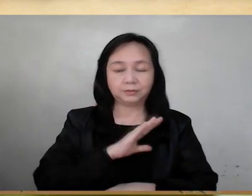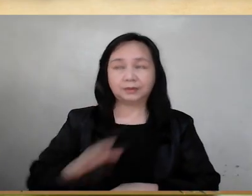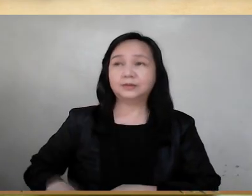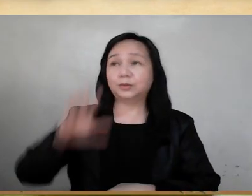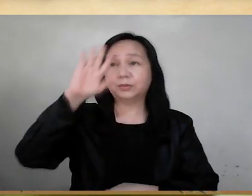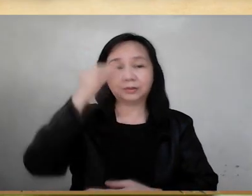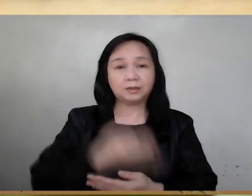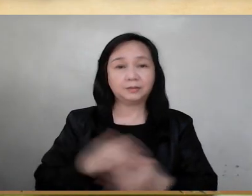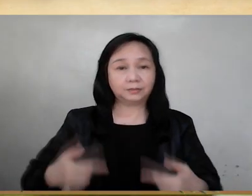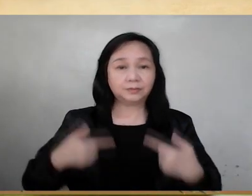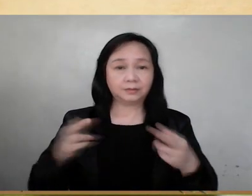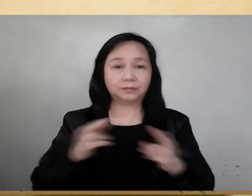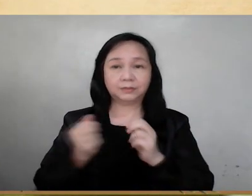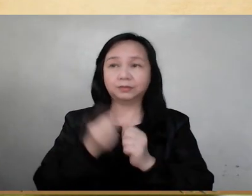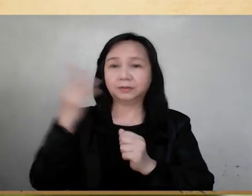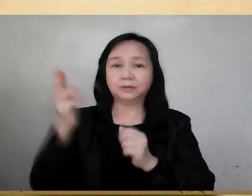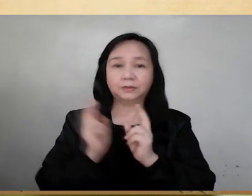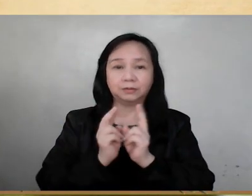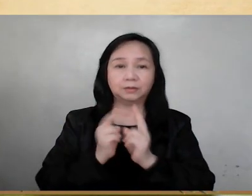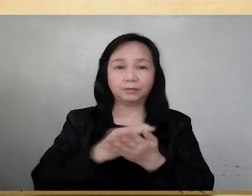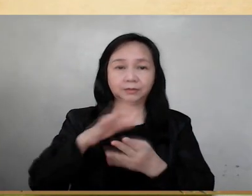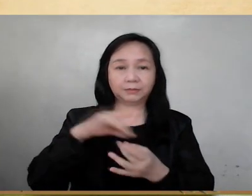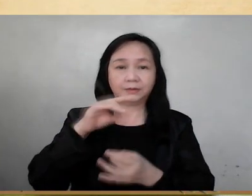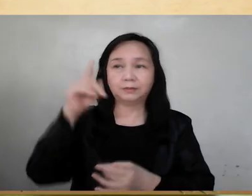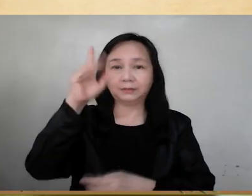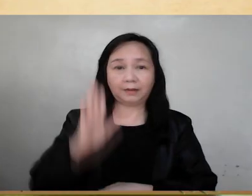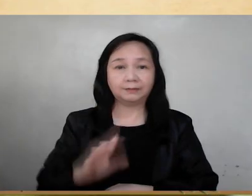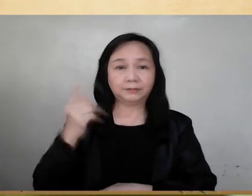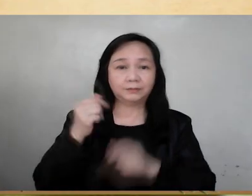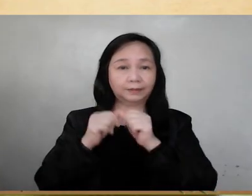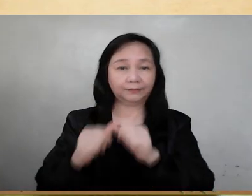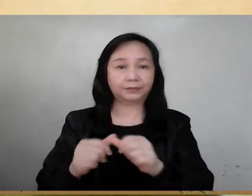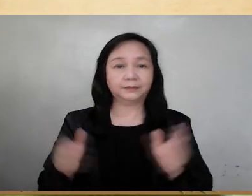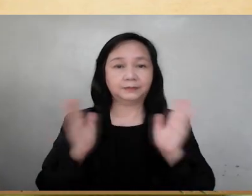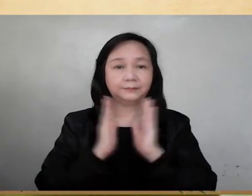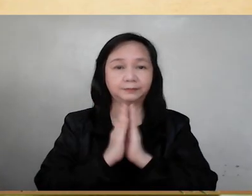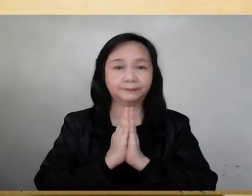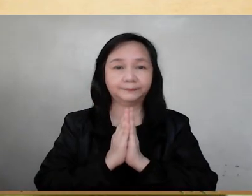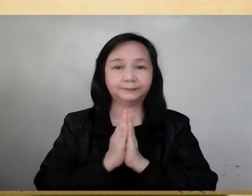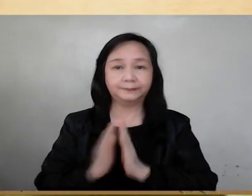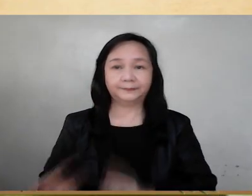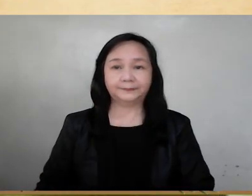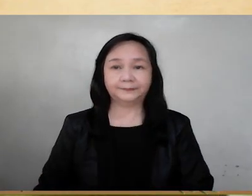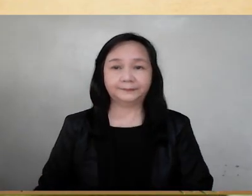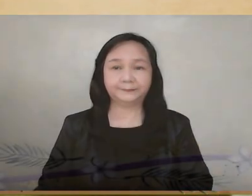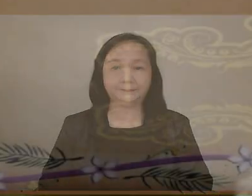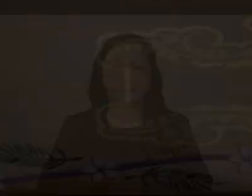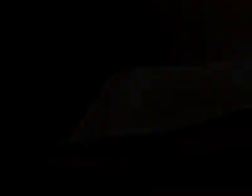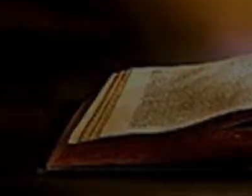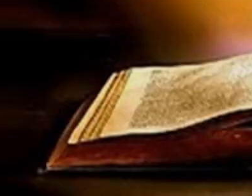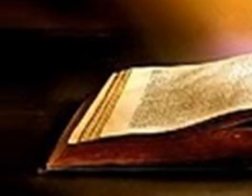our Lord Jesus Christ, your Son, who lives and reigns with you in the Holy Spirit, God forever and ever. Amen.